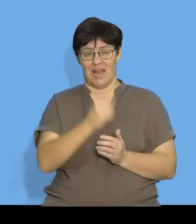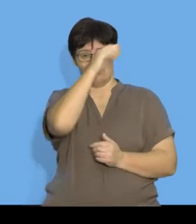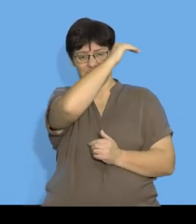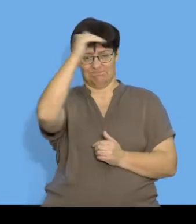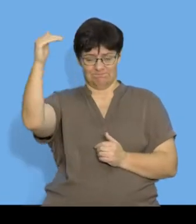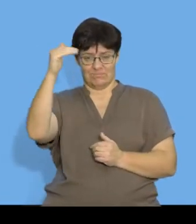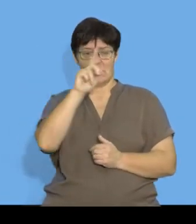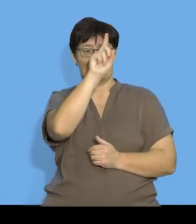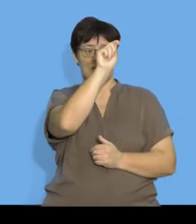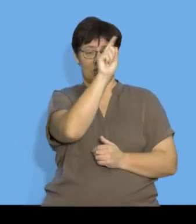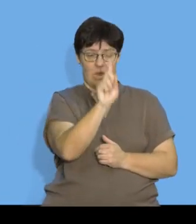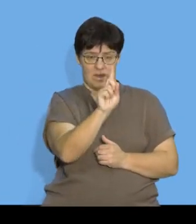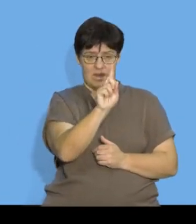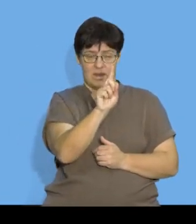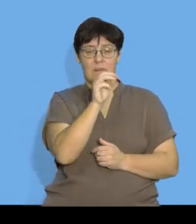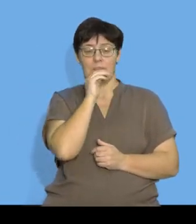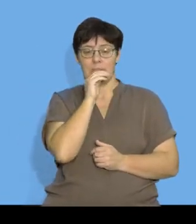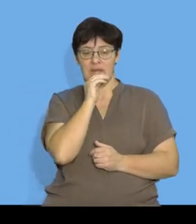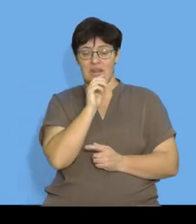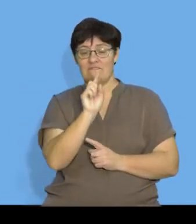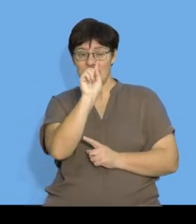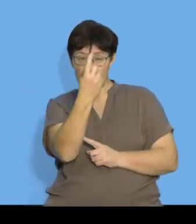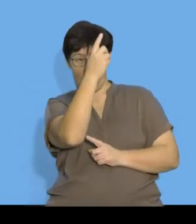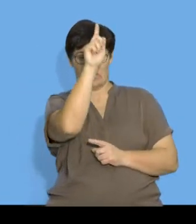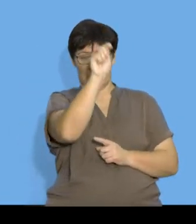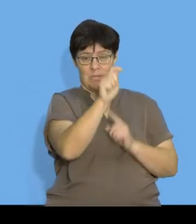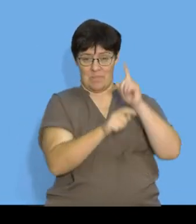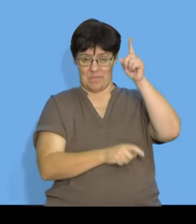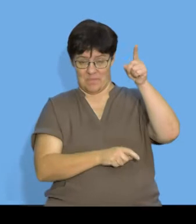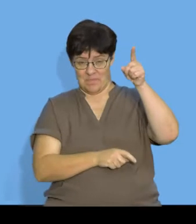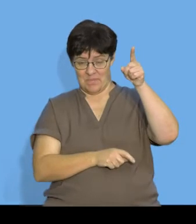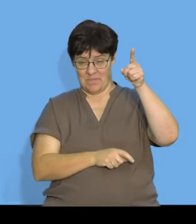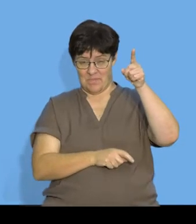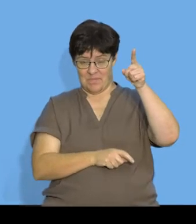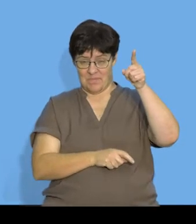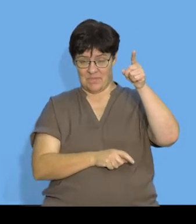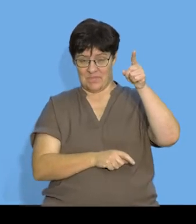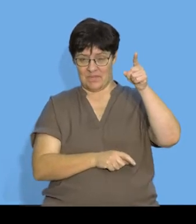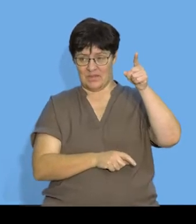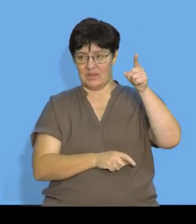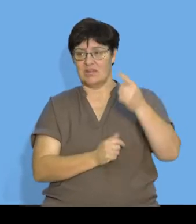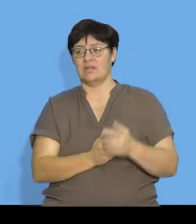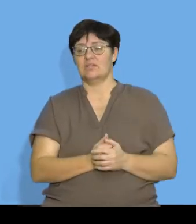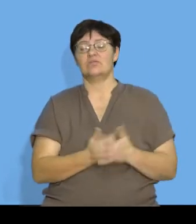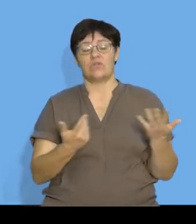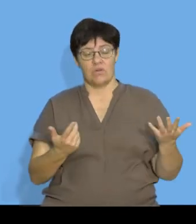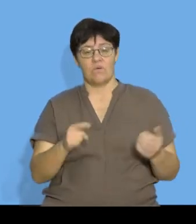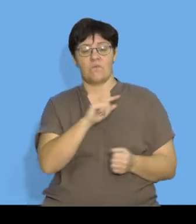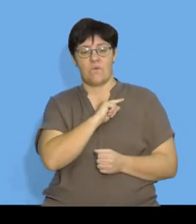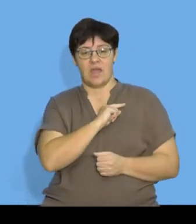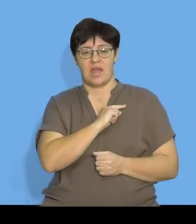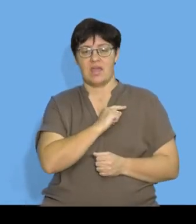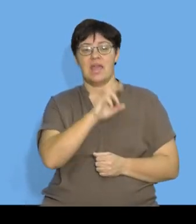if I say T1 is the first term of the pattern, T1 is the first term because